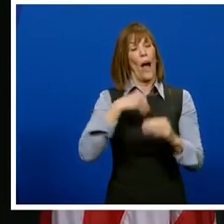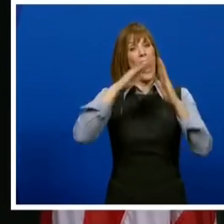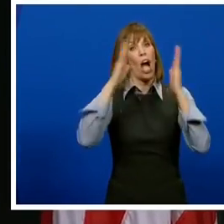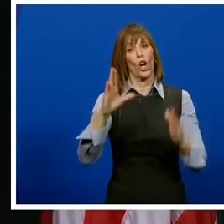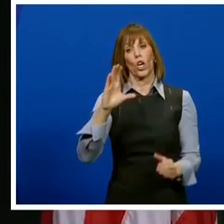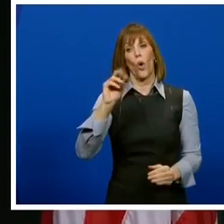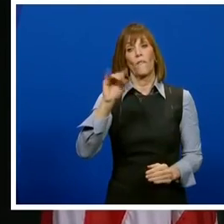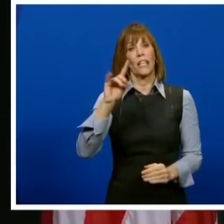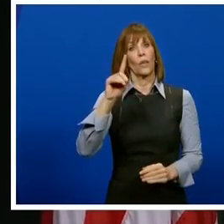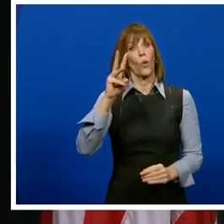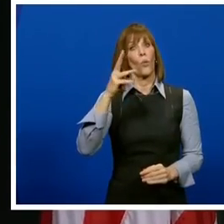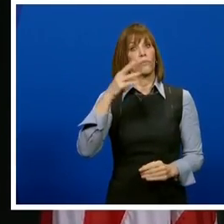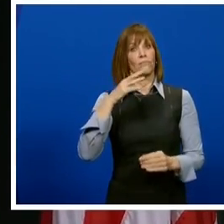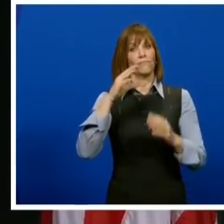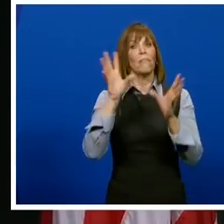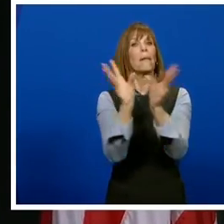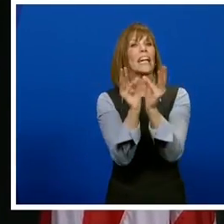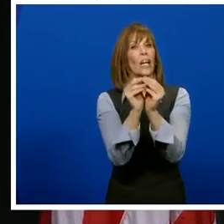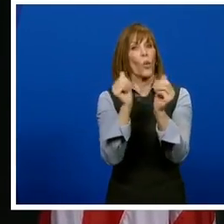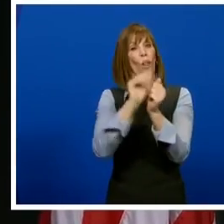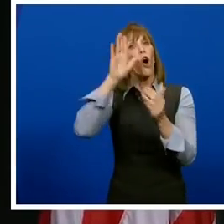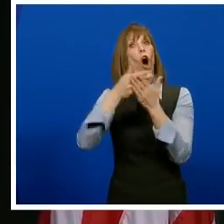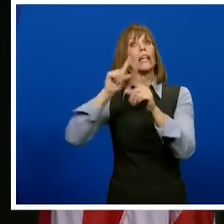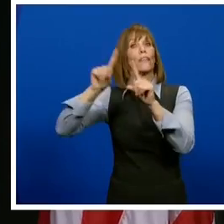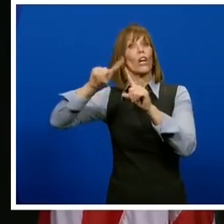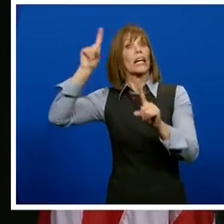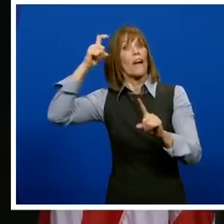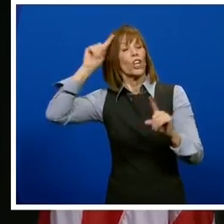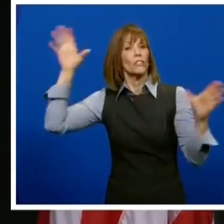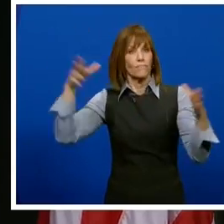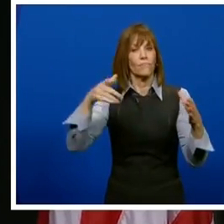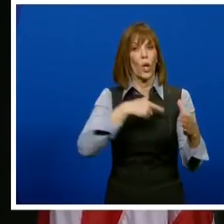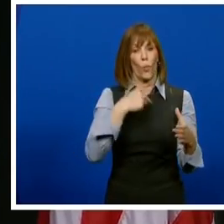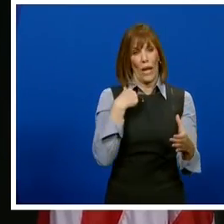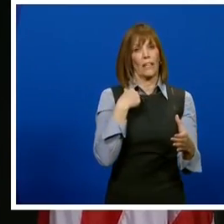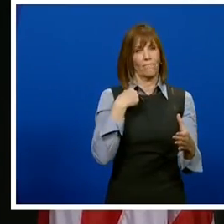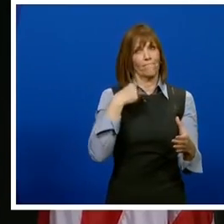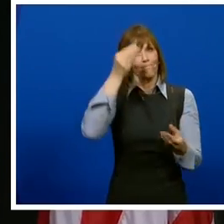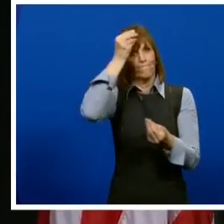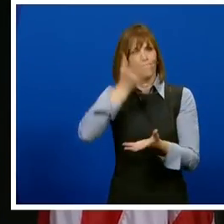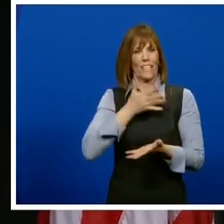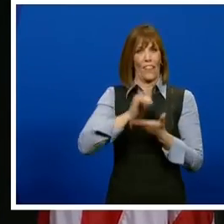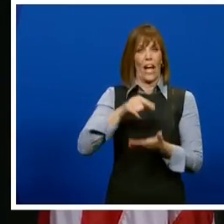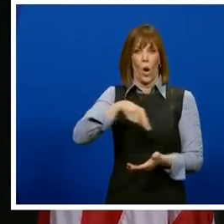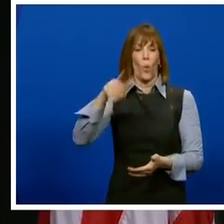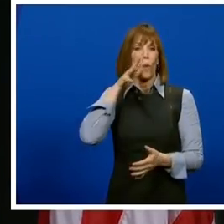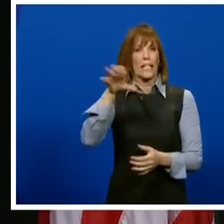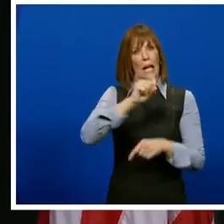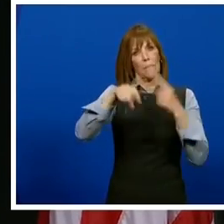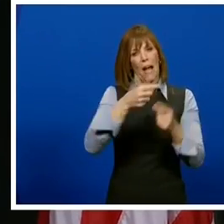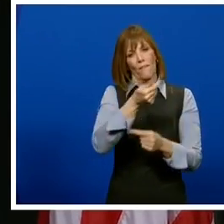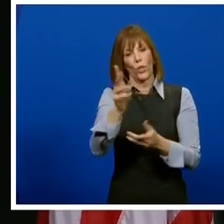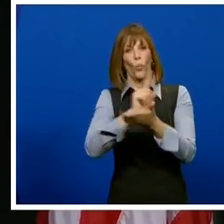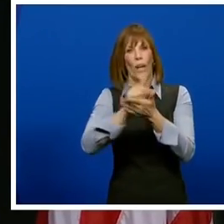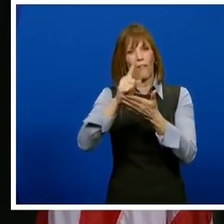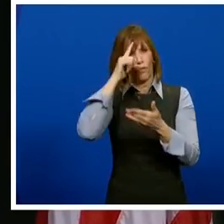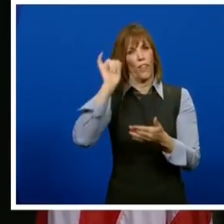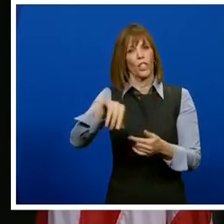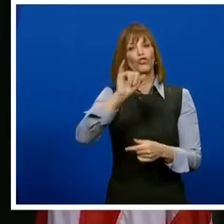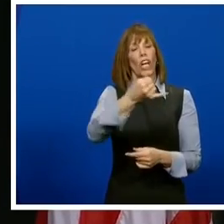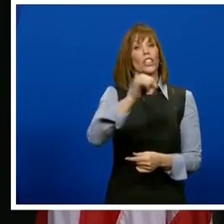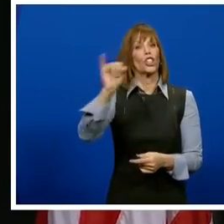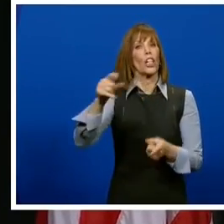COVID-19 briefing with governors, we were told to expect that it will take a few weeks for the Johnson & Johnson vaccine supply to